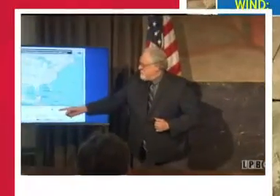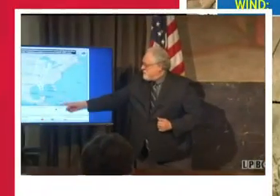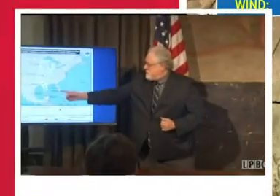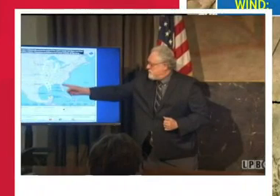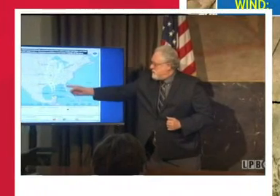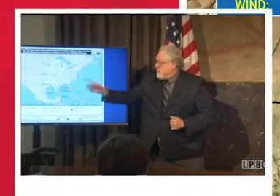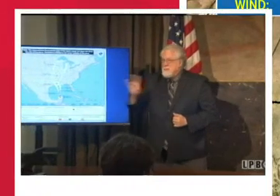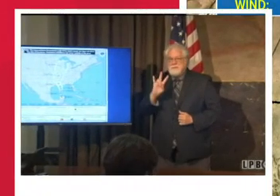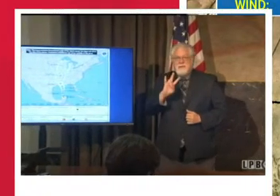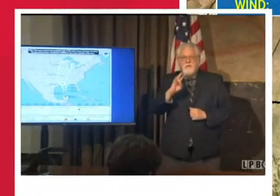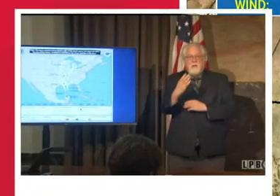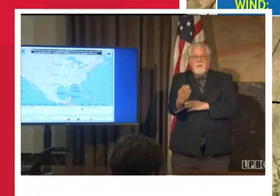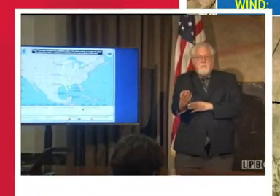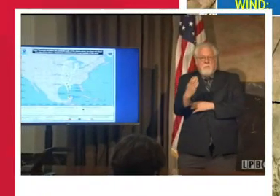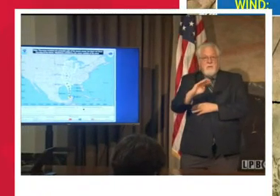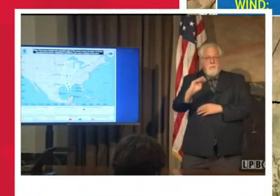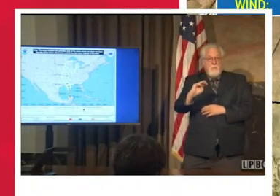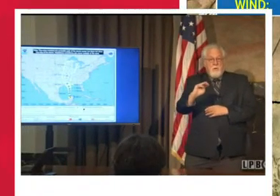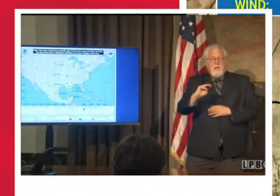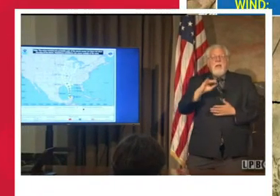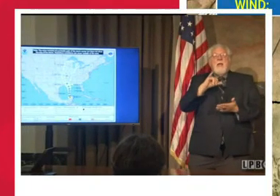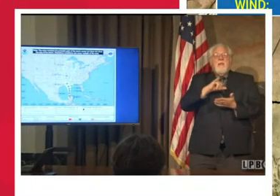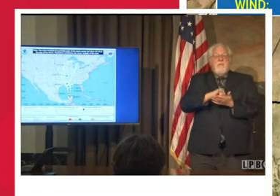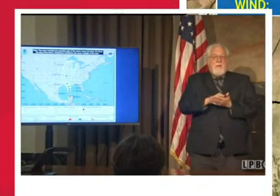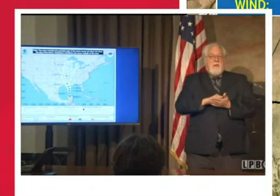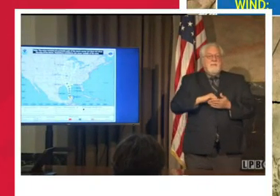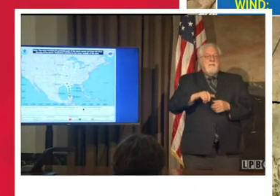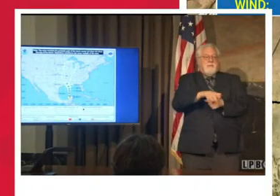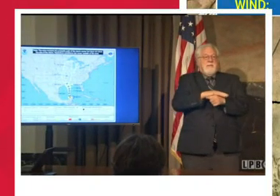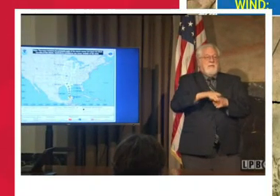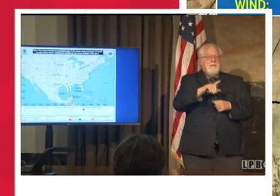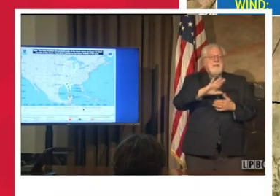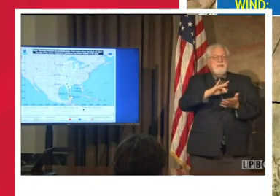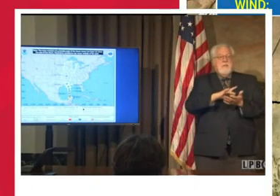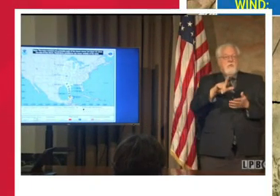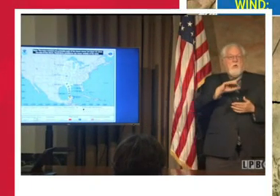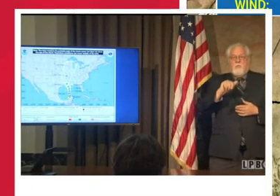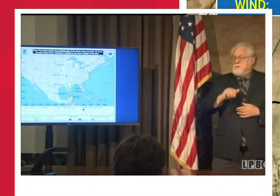morning, and that is a storm that's located over central Louisiana.